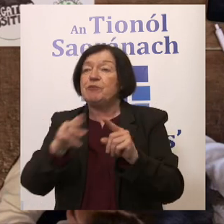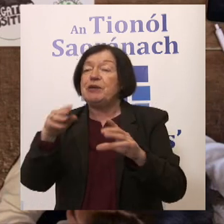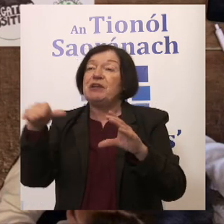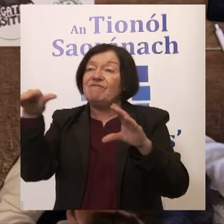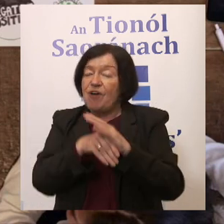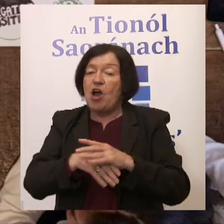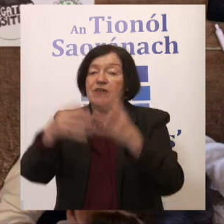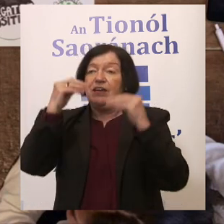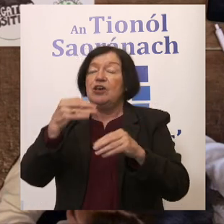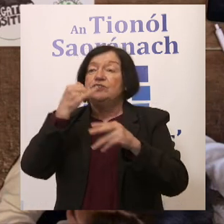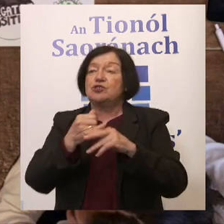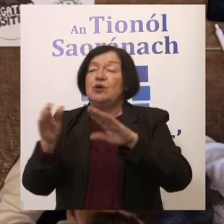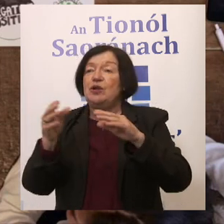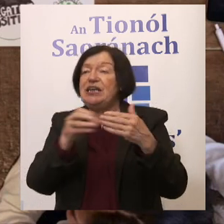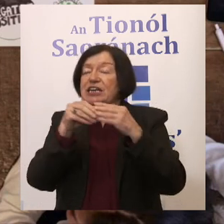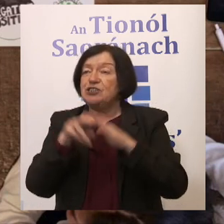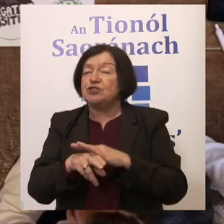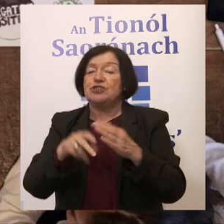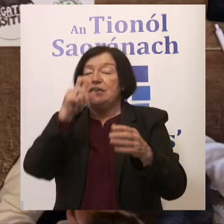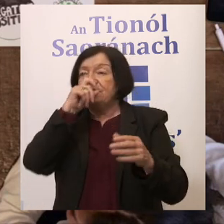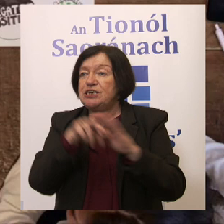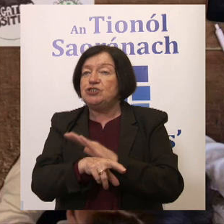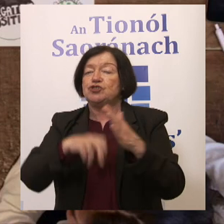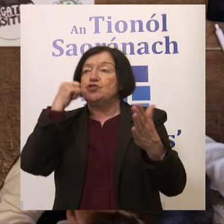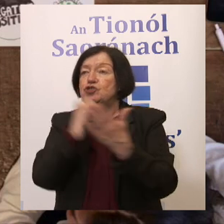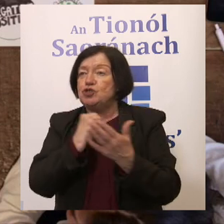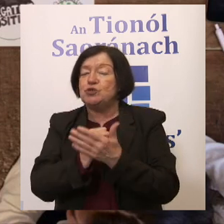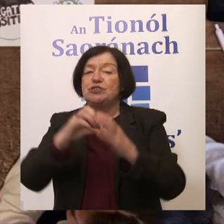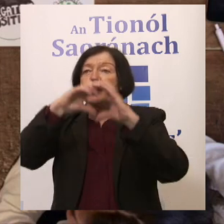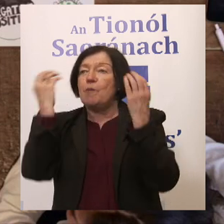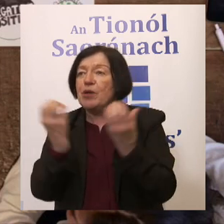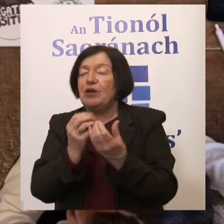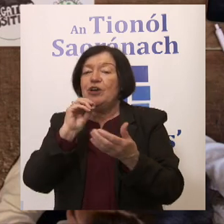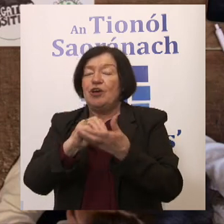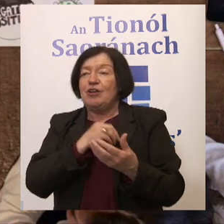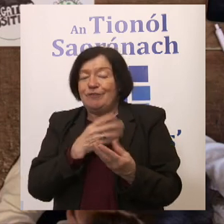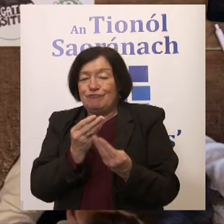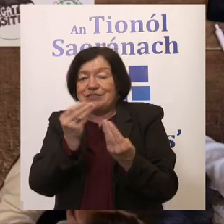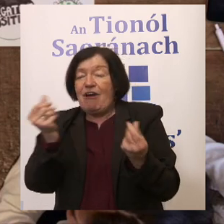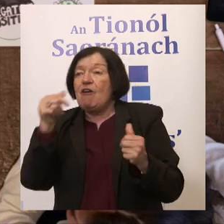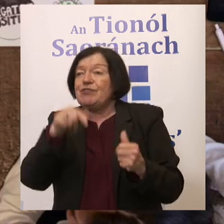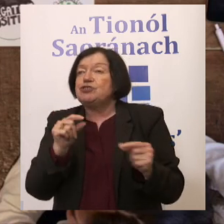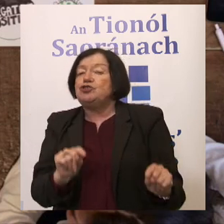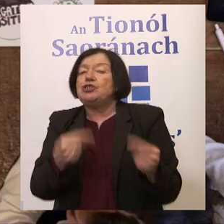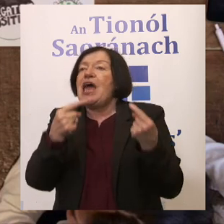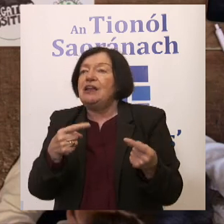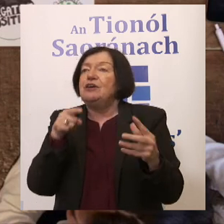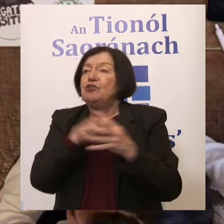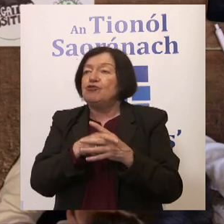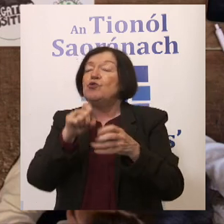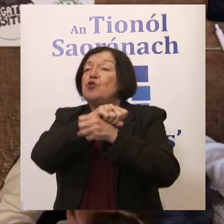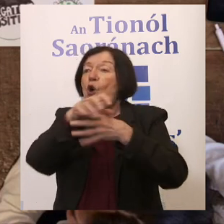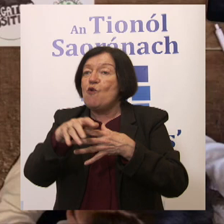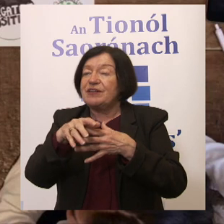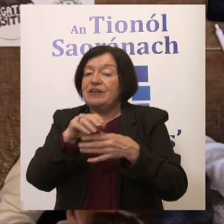education. School leaders, teachers, students, communities. And tried to address the challenges that were emerging through the COVID pandemic